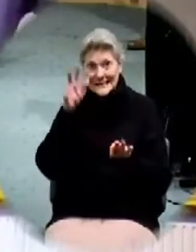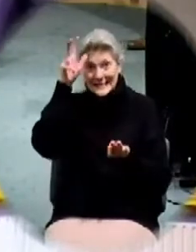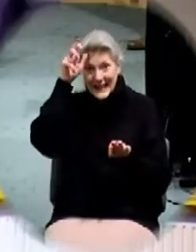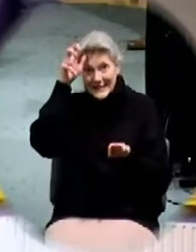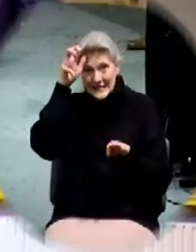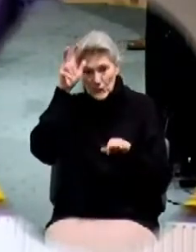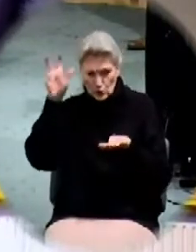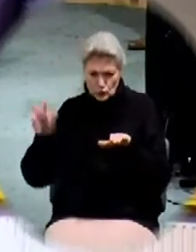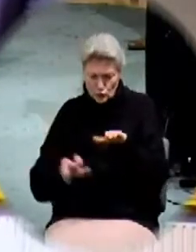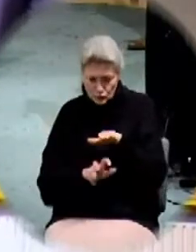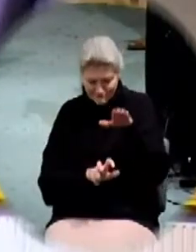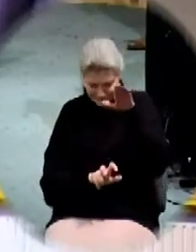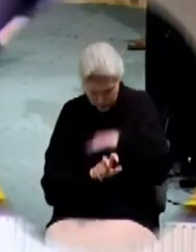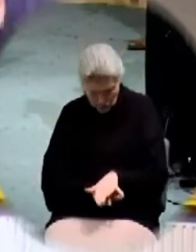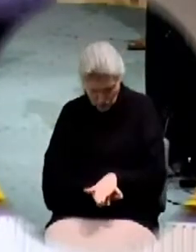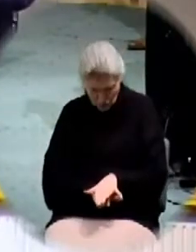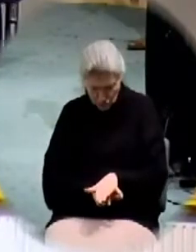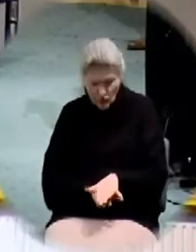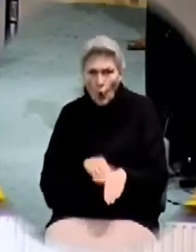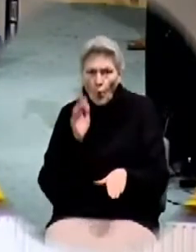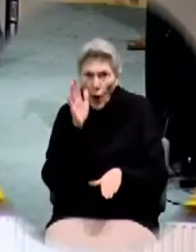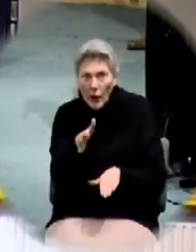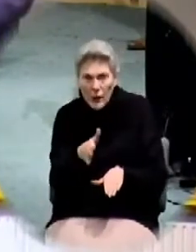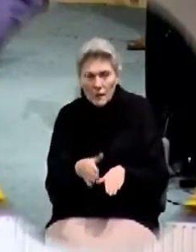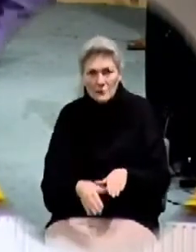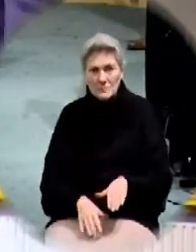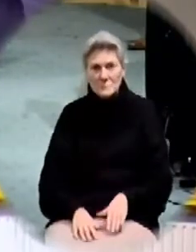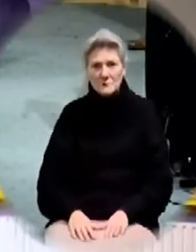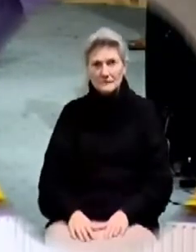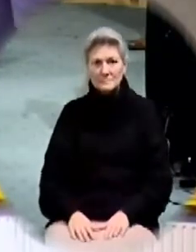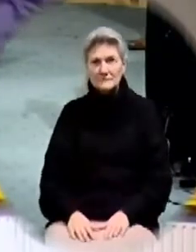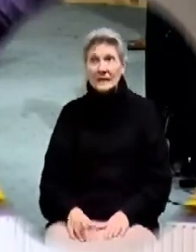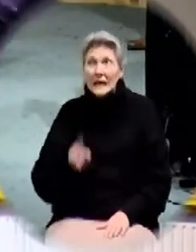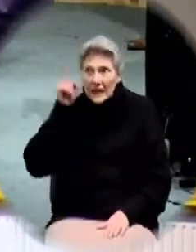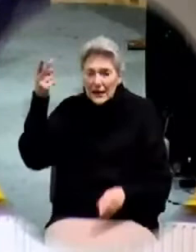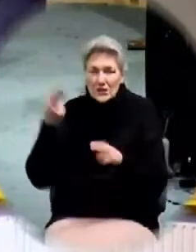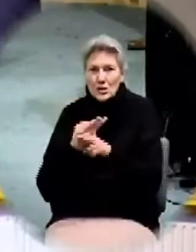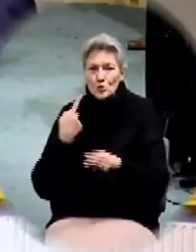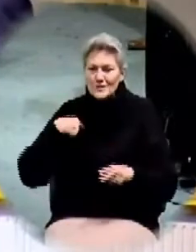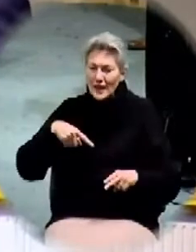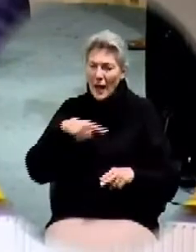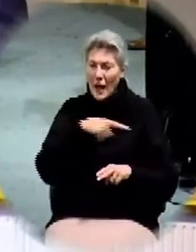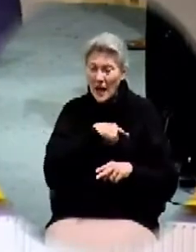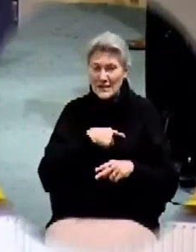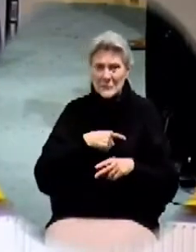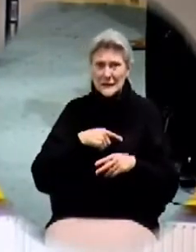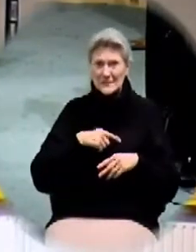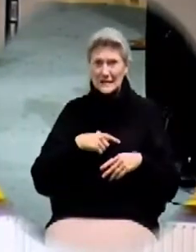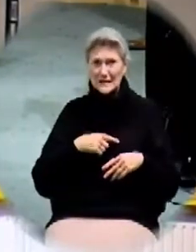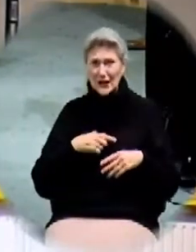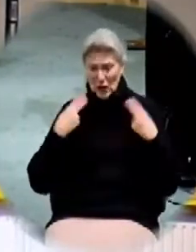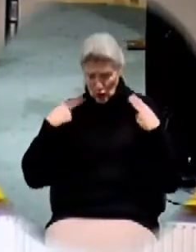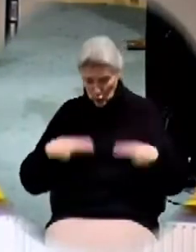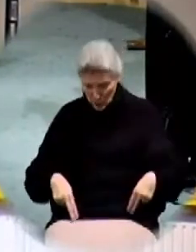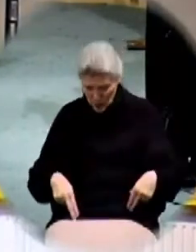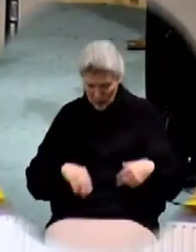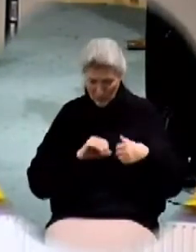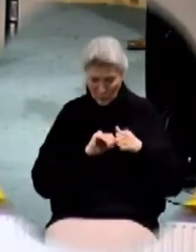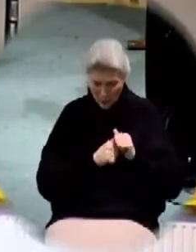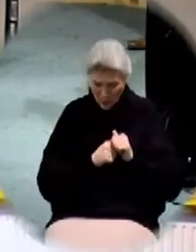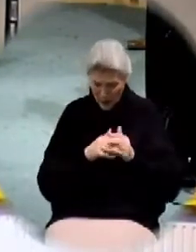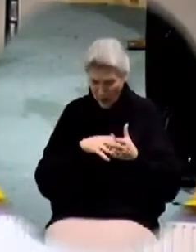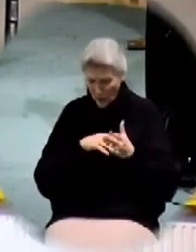God who is omnipotent is going to use us broken frail humanity